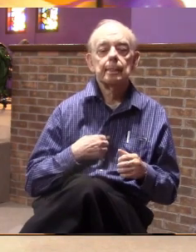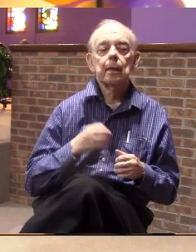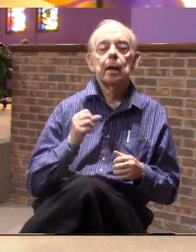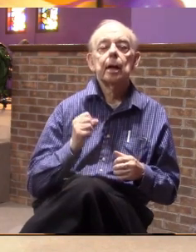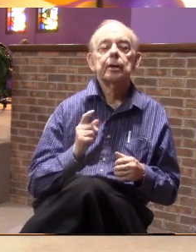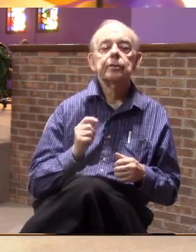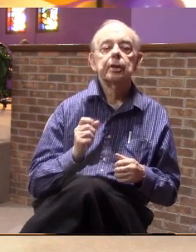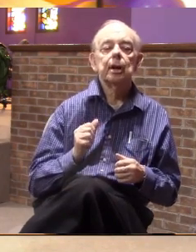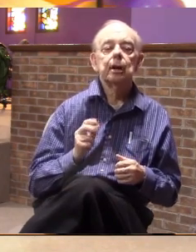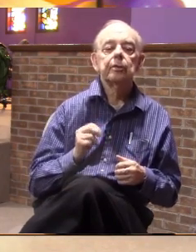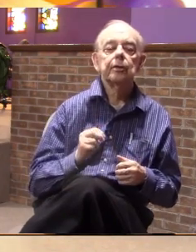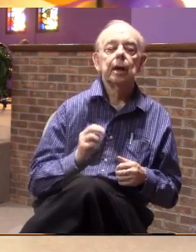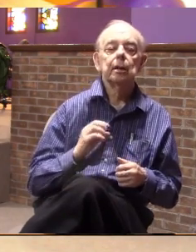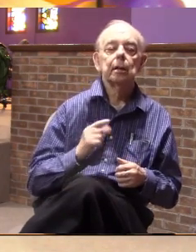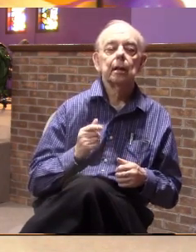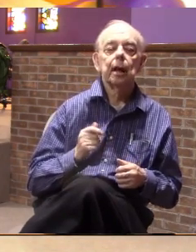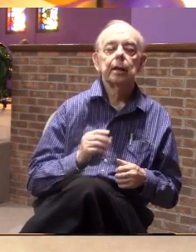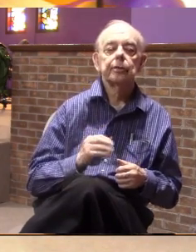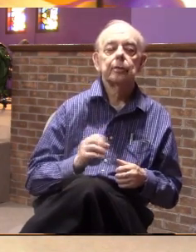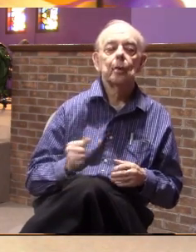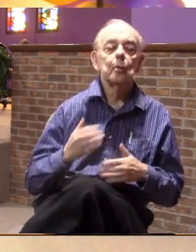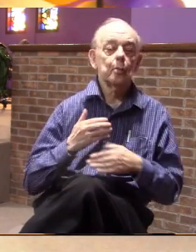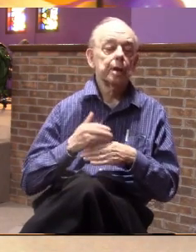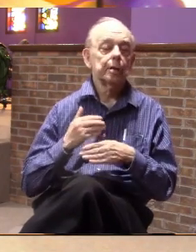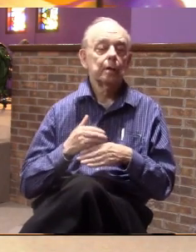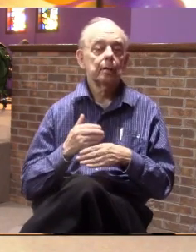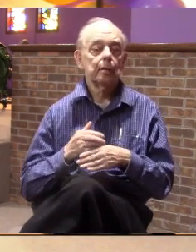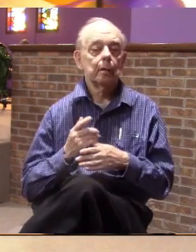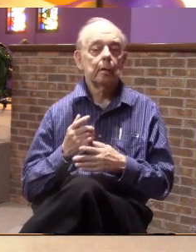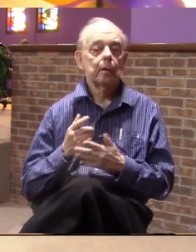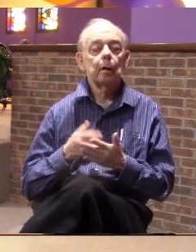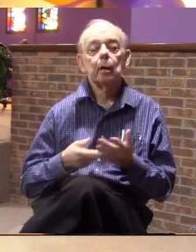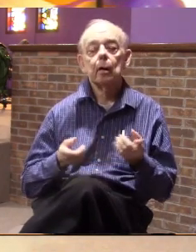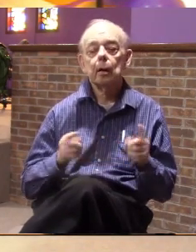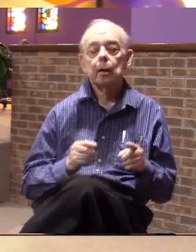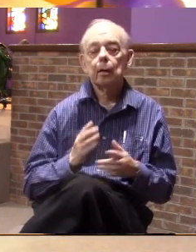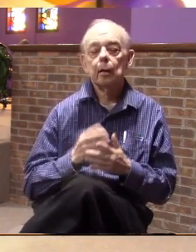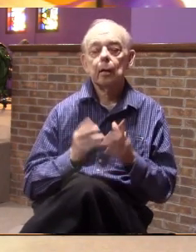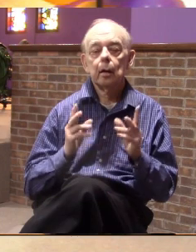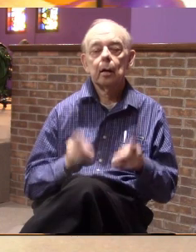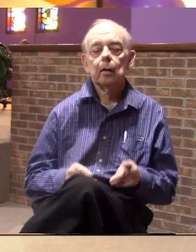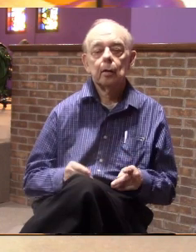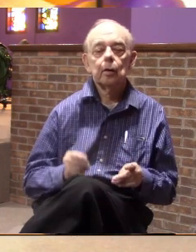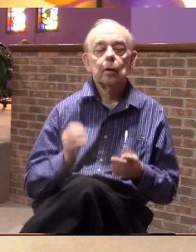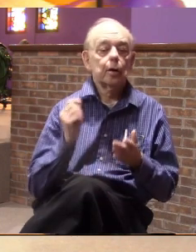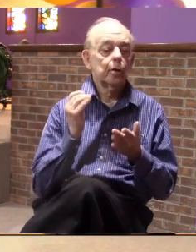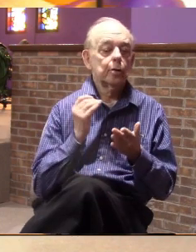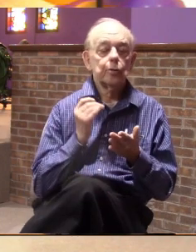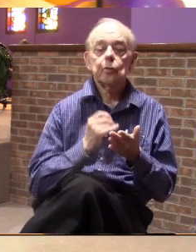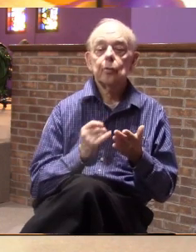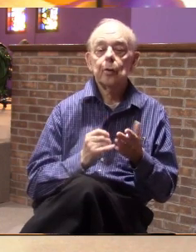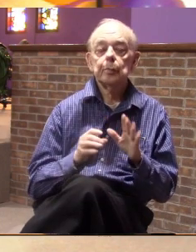glass windows and all kinds of things but what happened was somebody drew out a picture